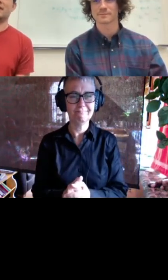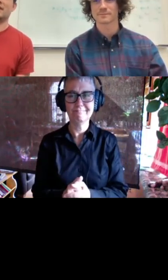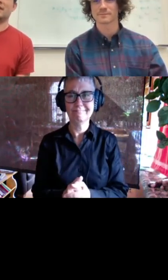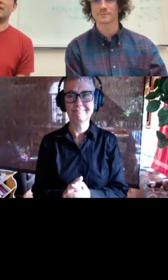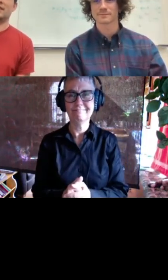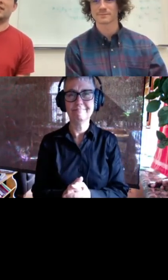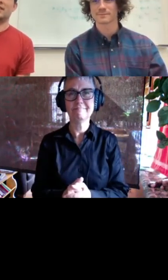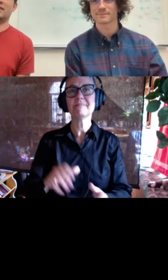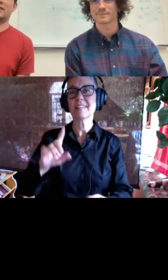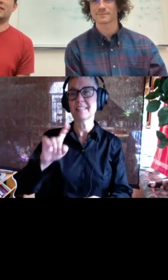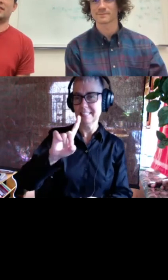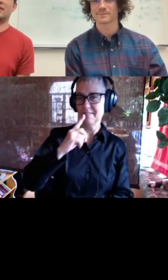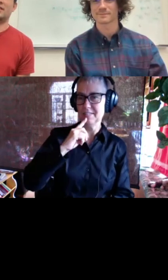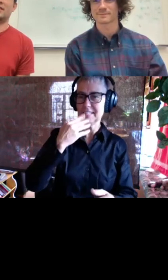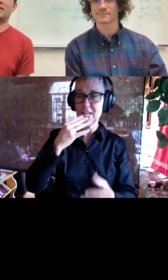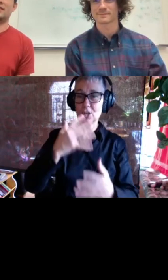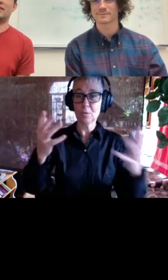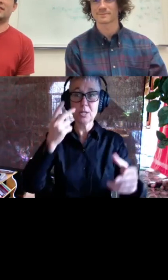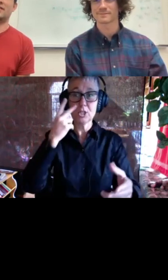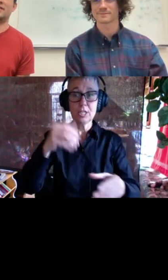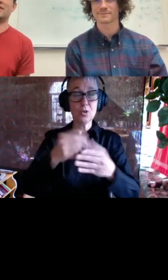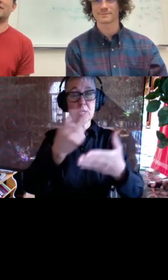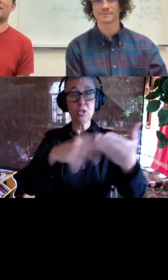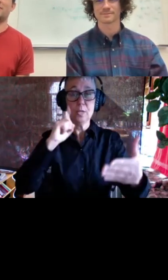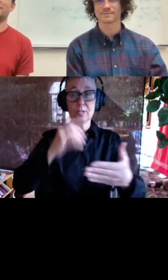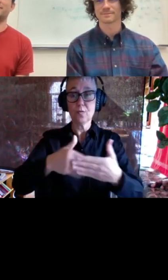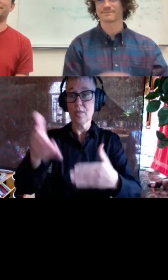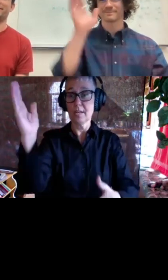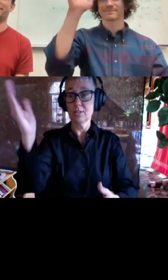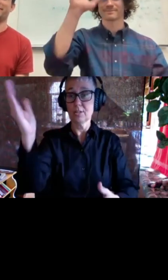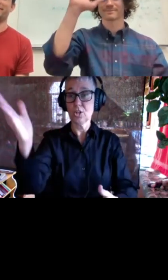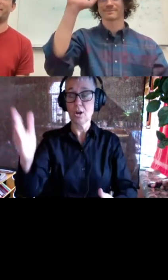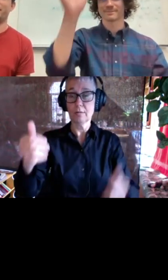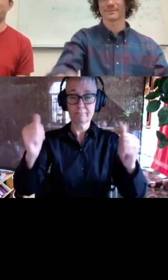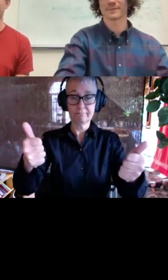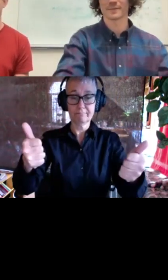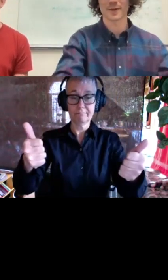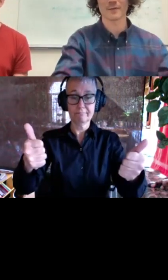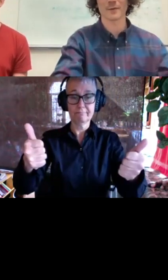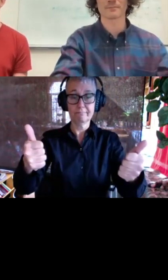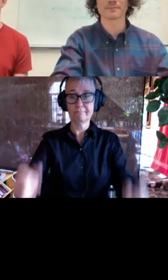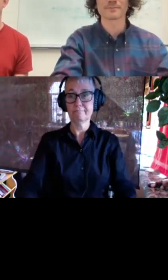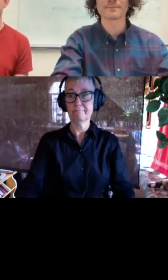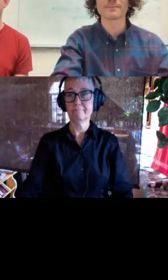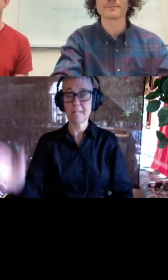well thank you so much and uh yeah we'll see everyone in two weeks for the next talk talk to everybody bye bye everyone